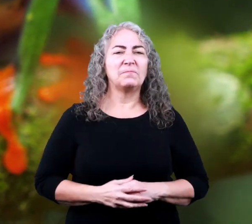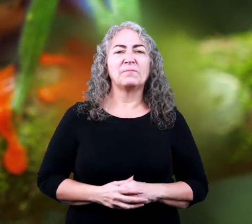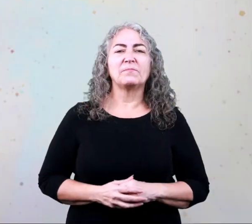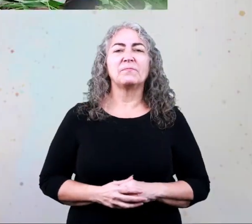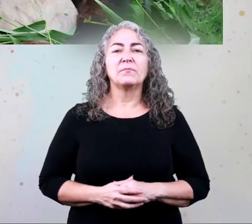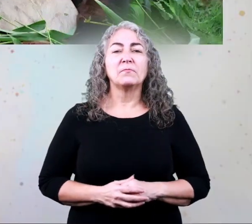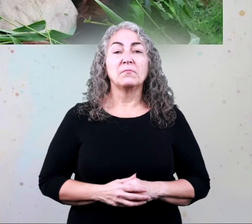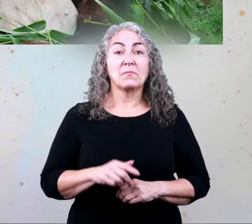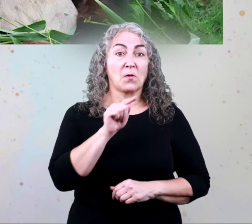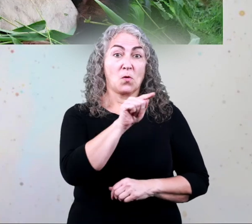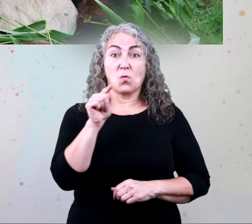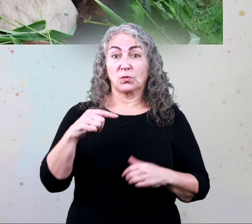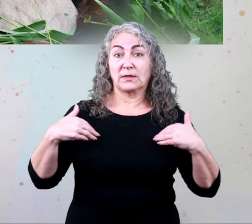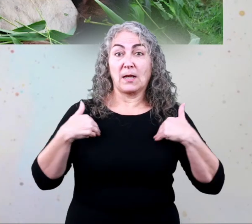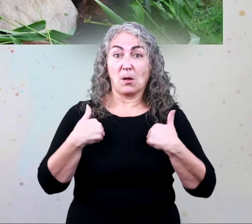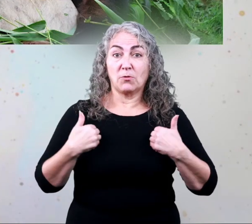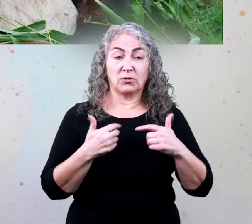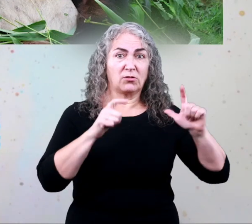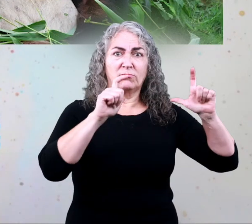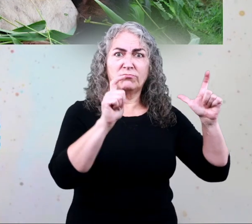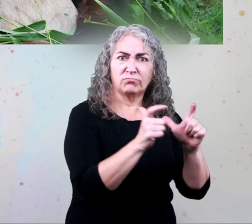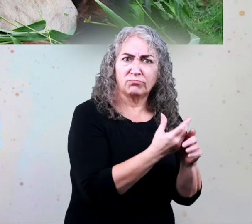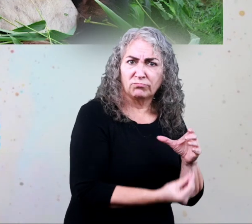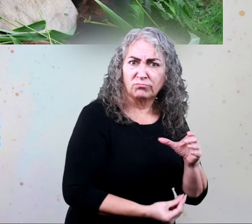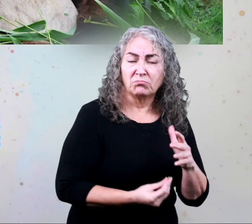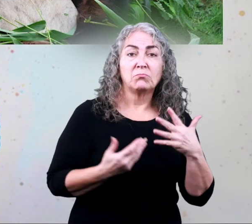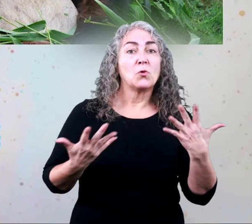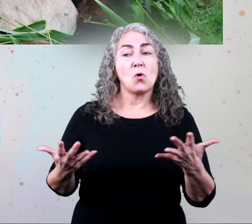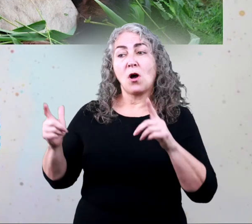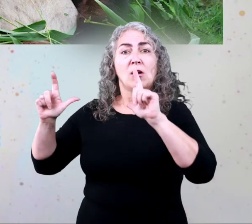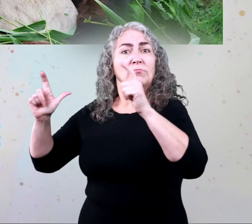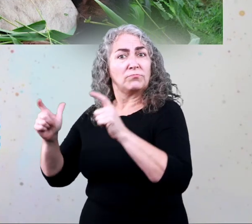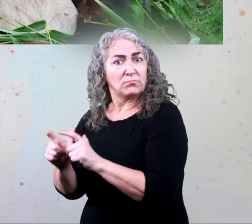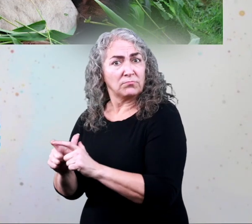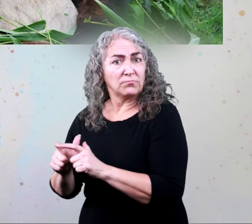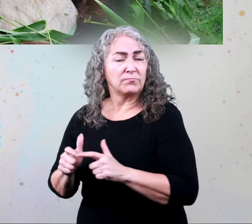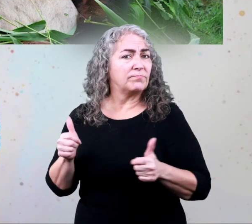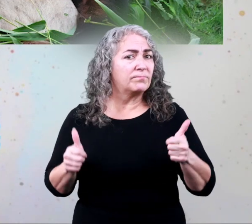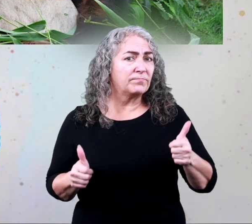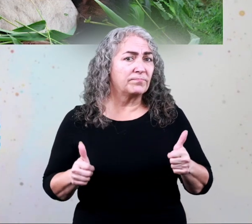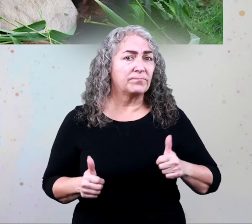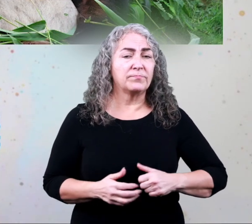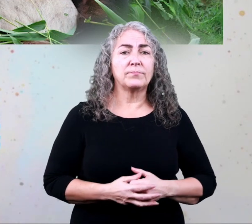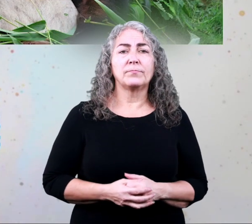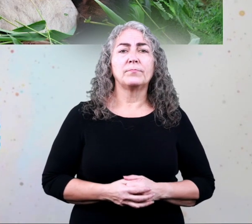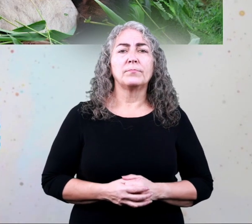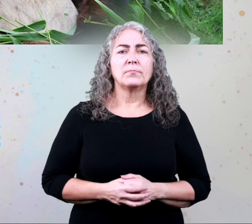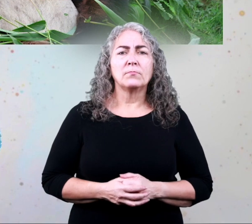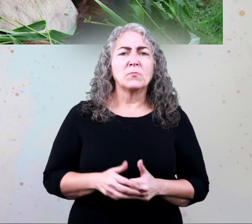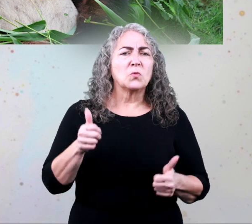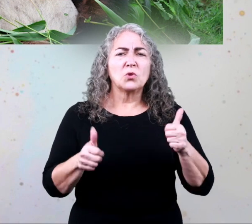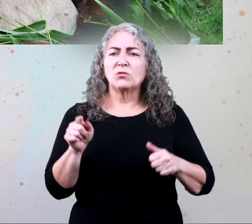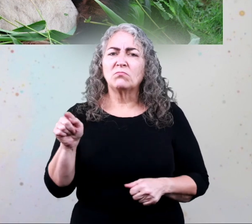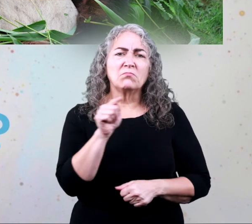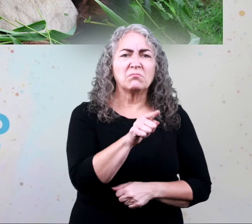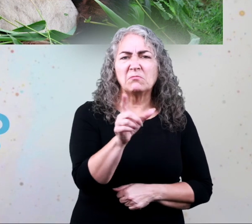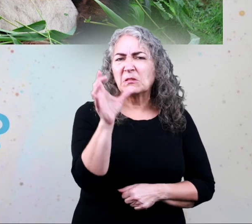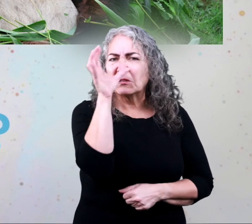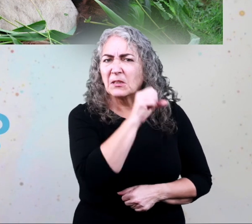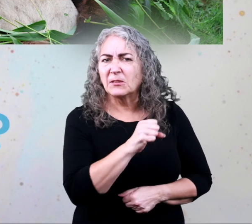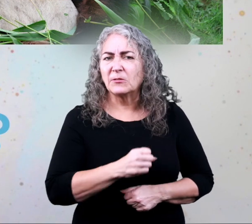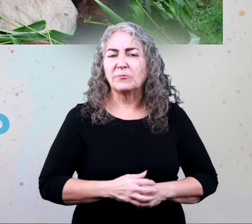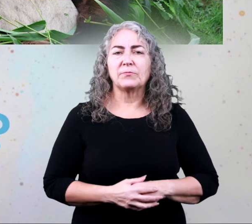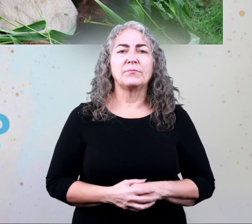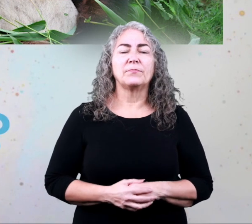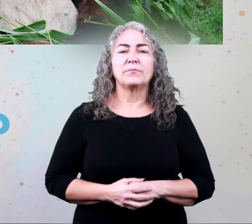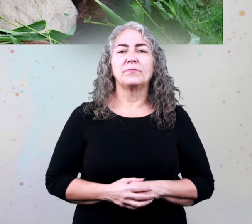one of these animals is extinct and the other is endangered can you guess which